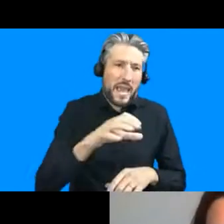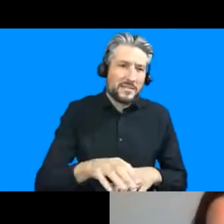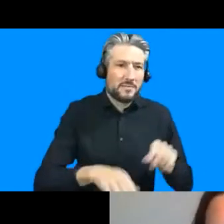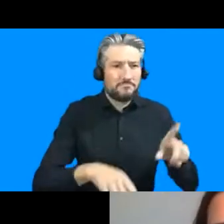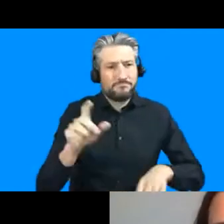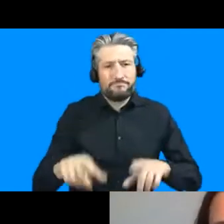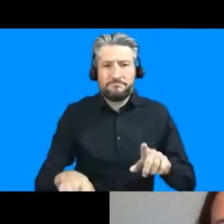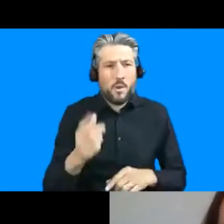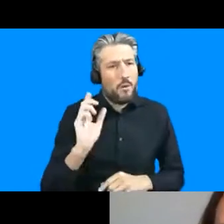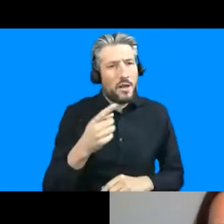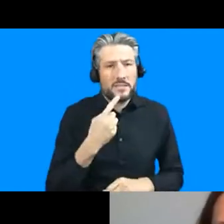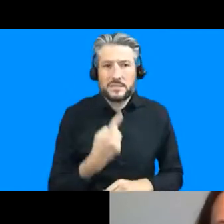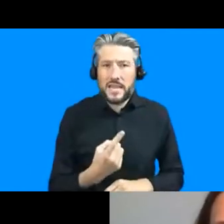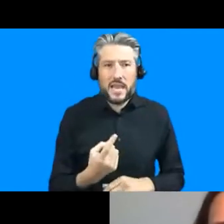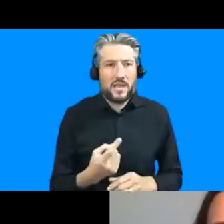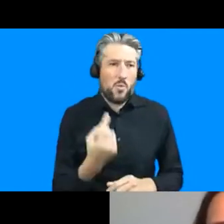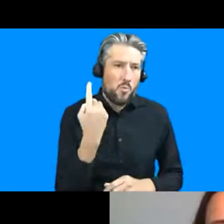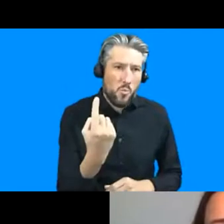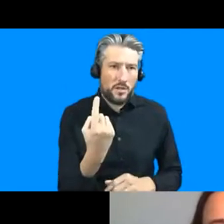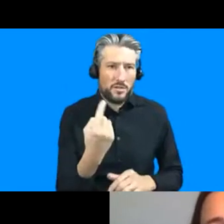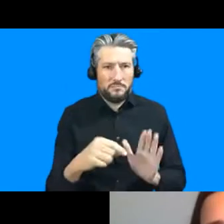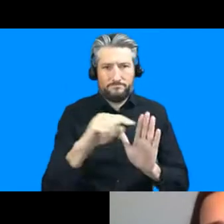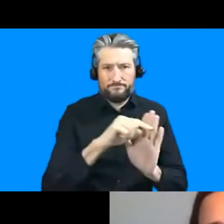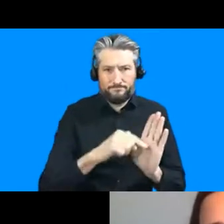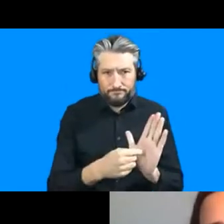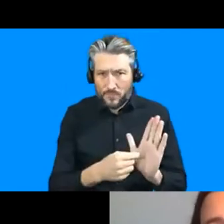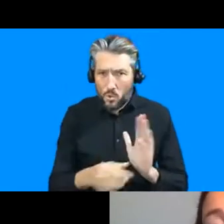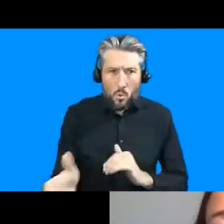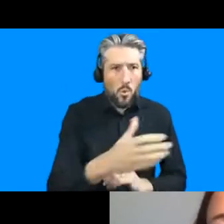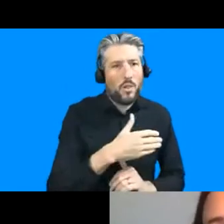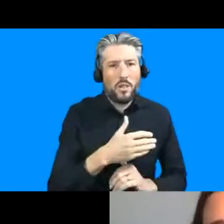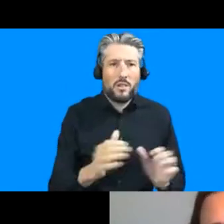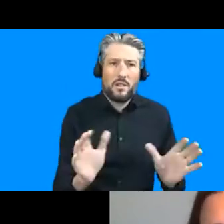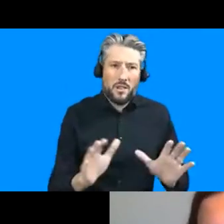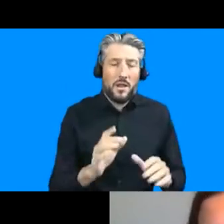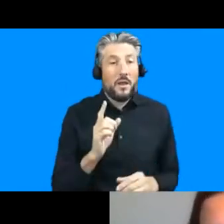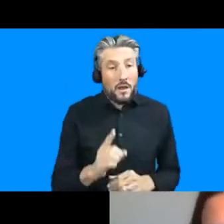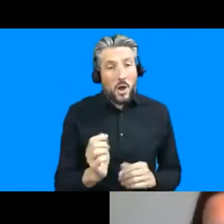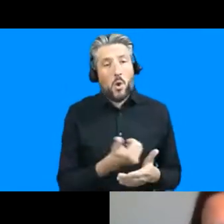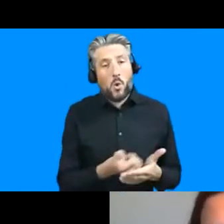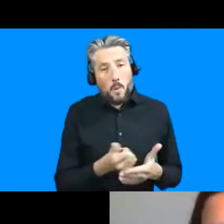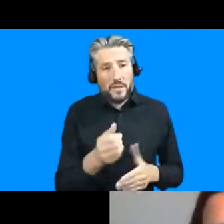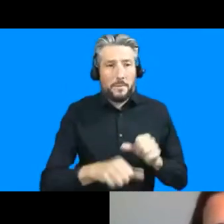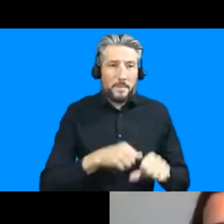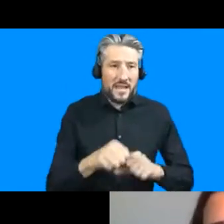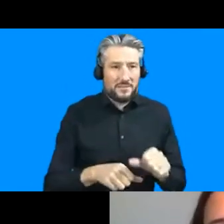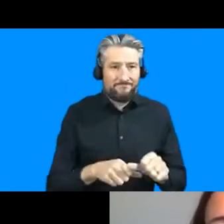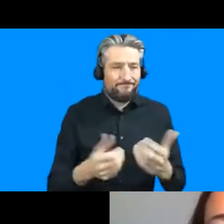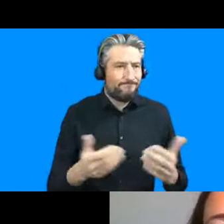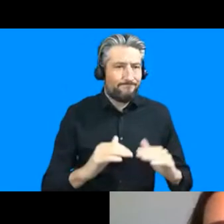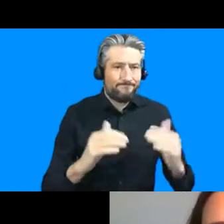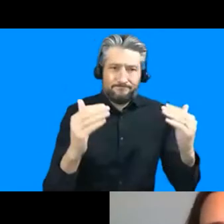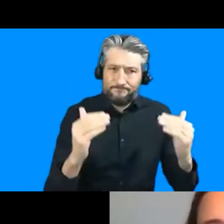these settings um but there is a common pattern where there is an absence of high quality health care in these settings and